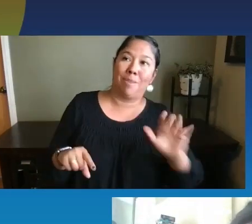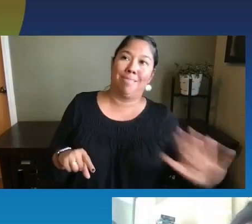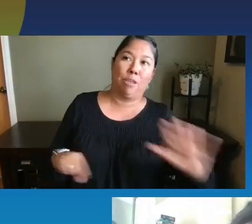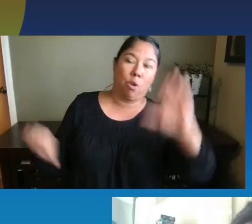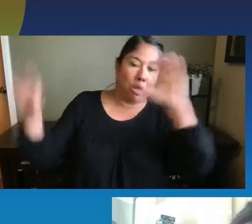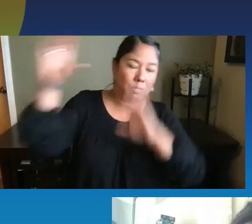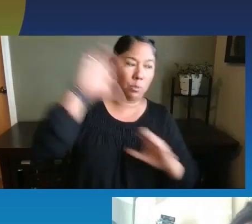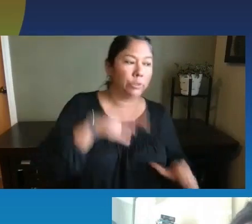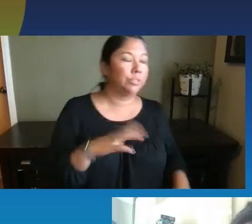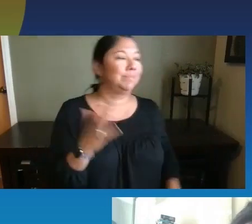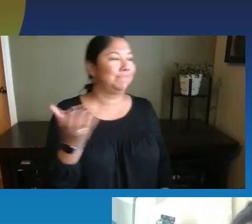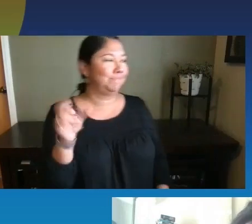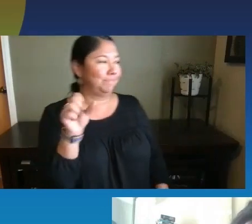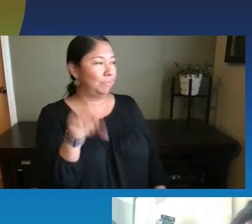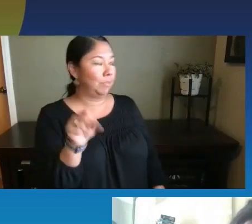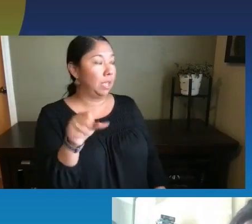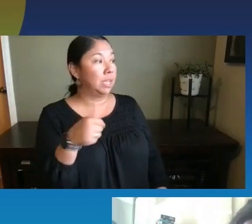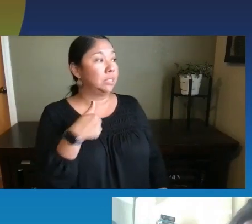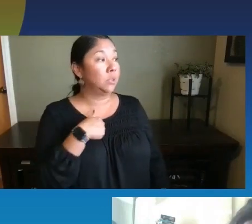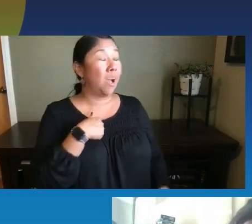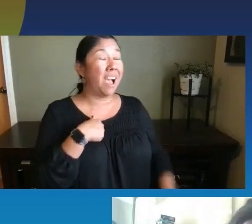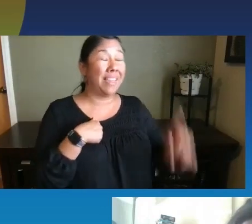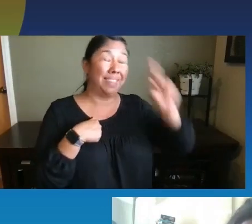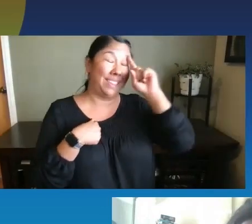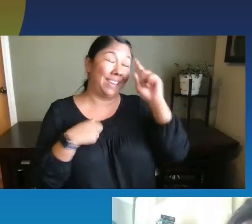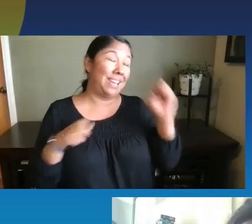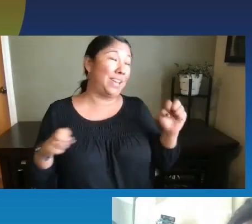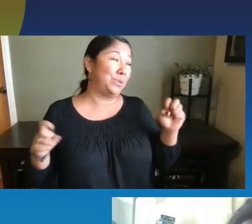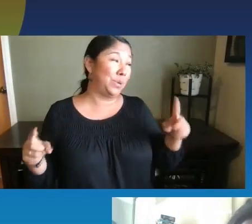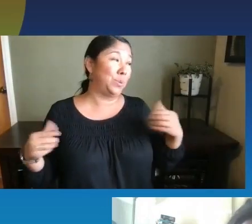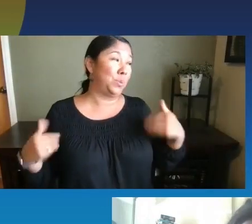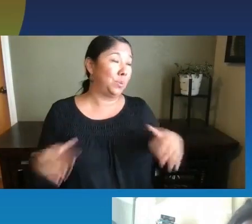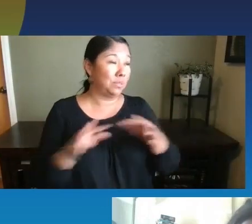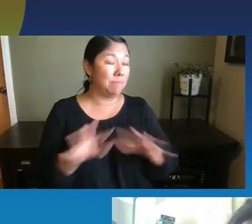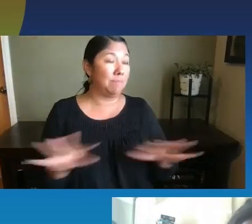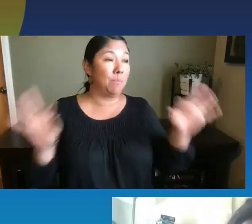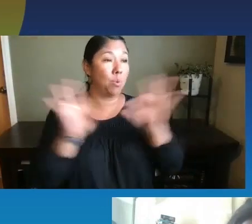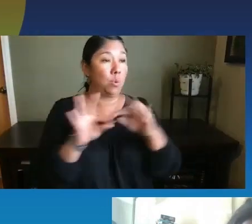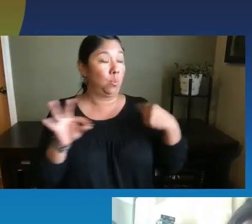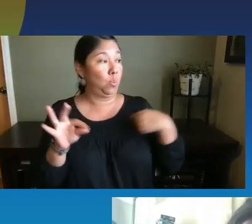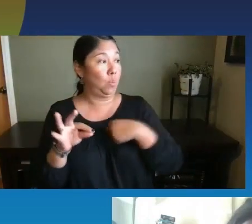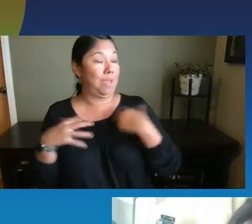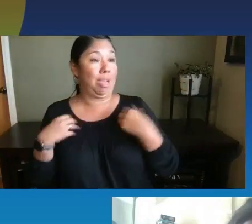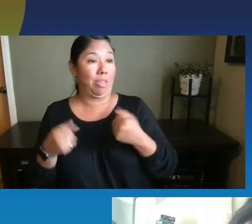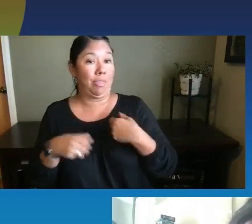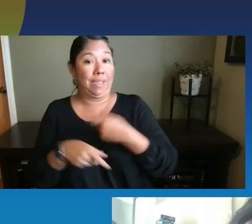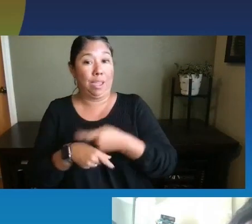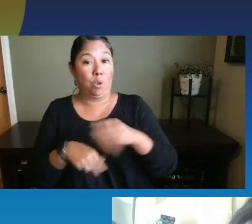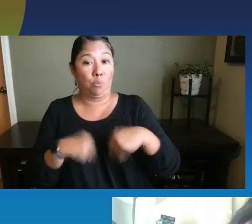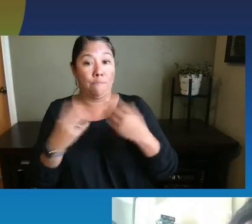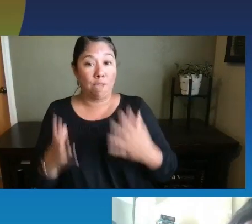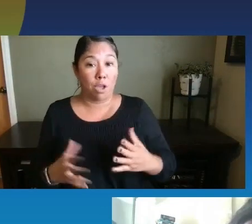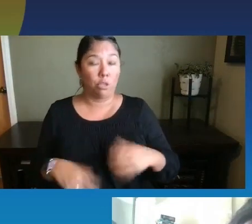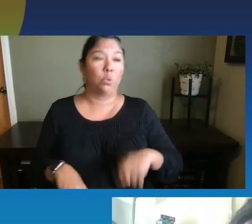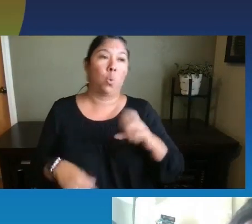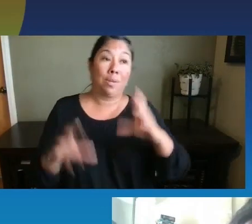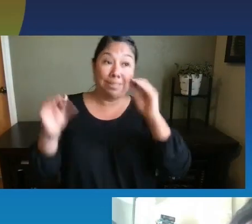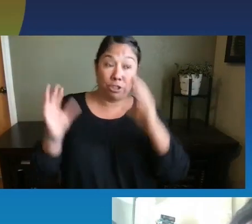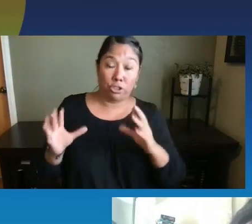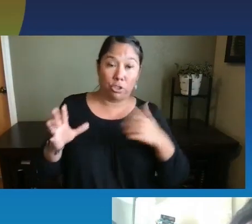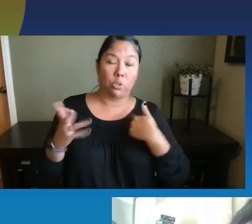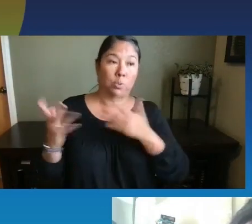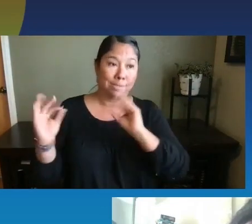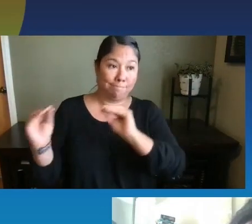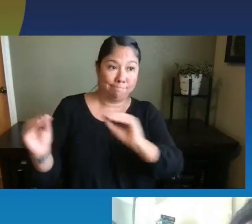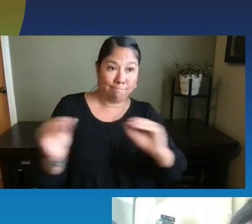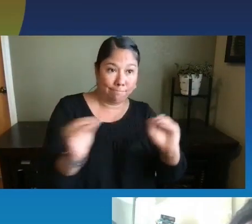so, um, I really think education is so important that we as healthcare providers or teachers educate families